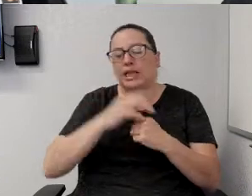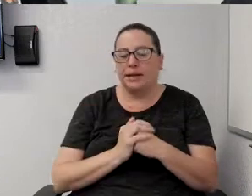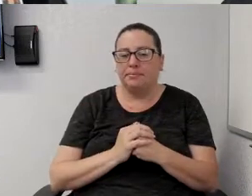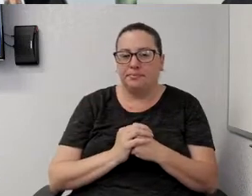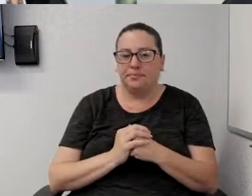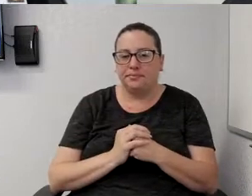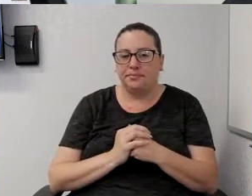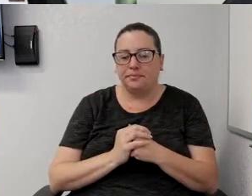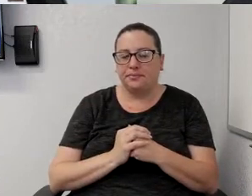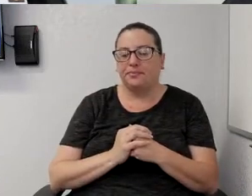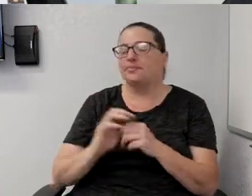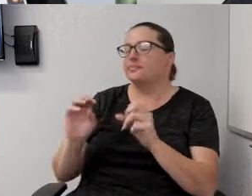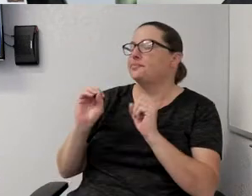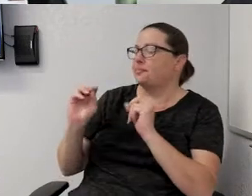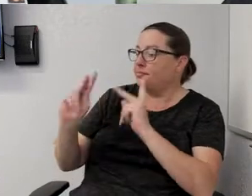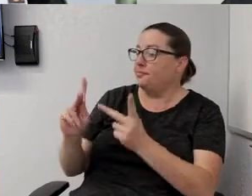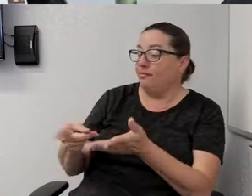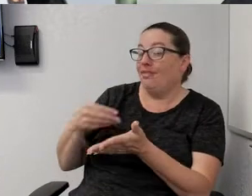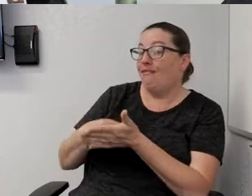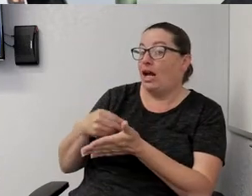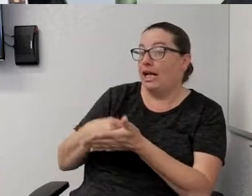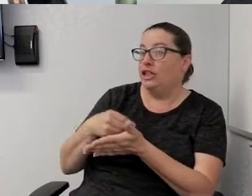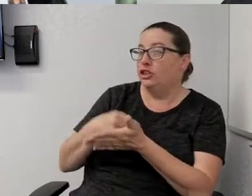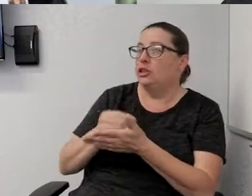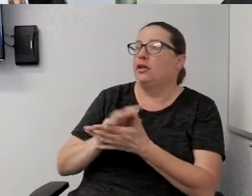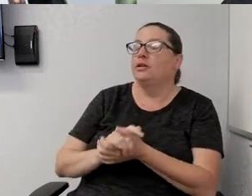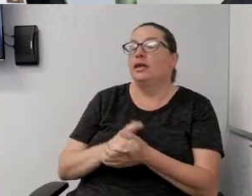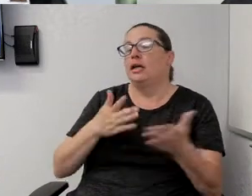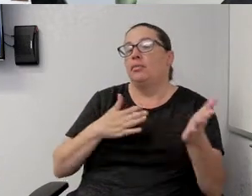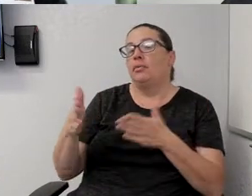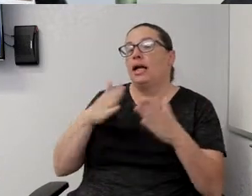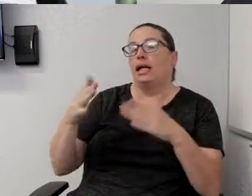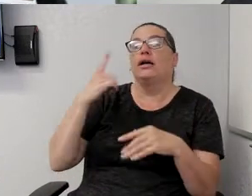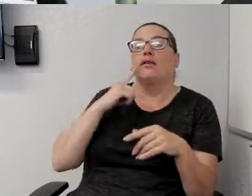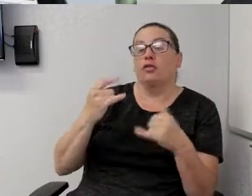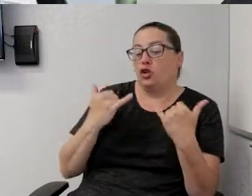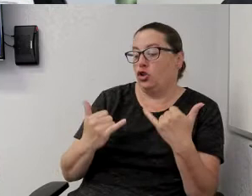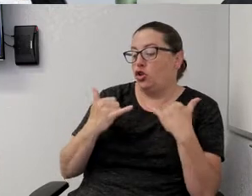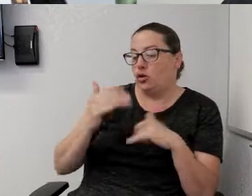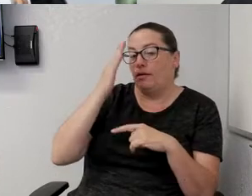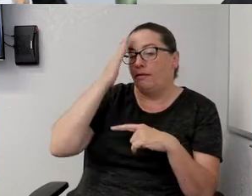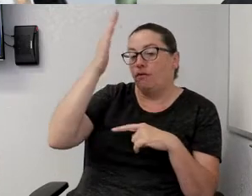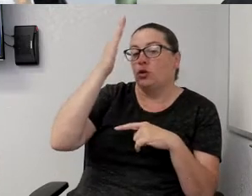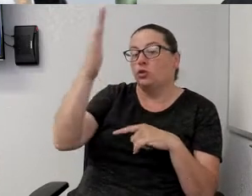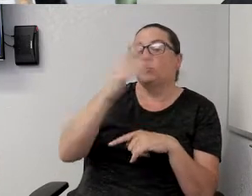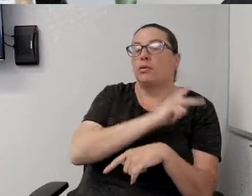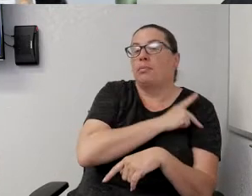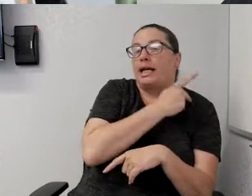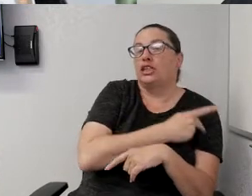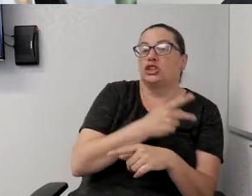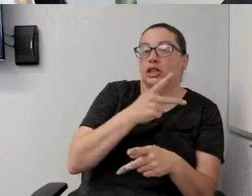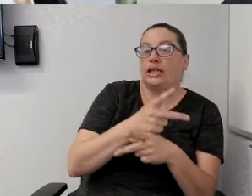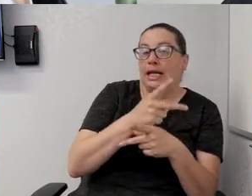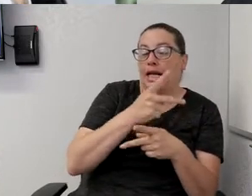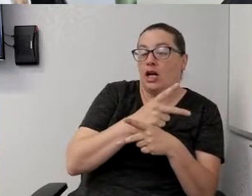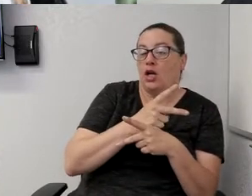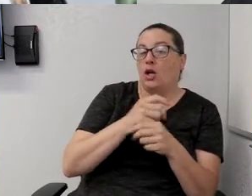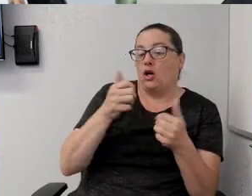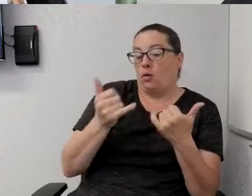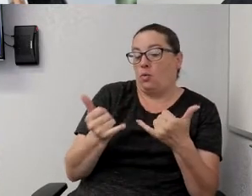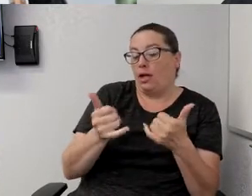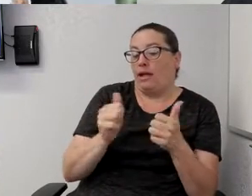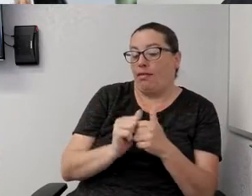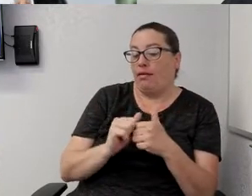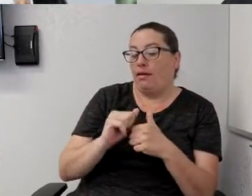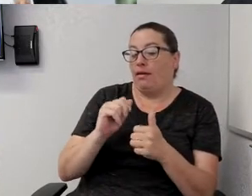Okay, so financially, planning for current and future patient care coupled with the hospital's financial position is